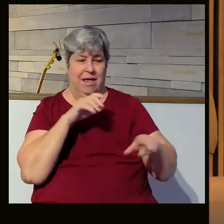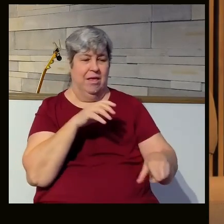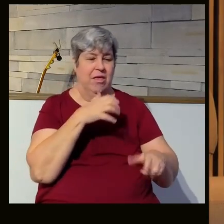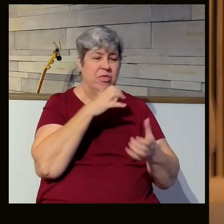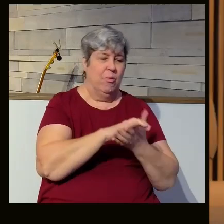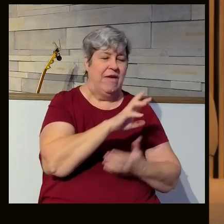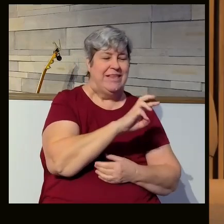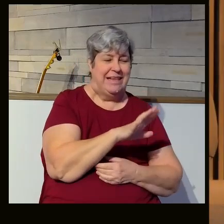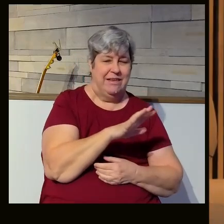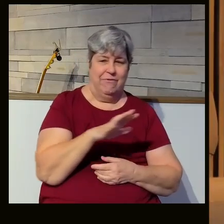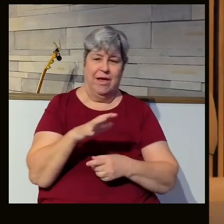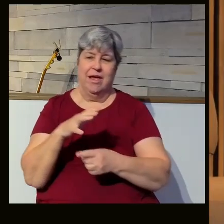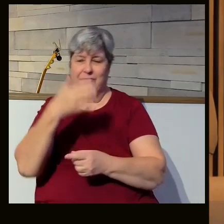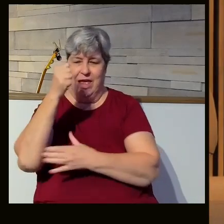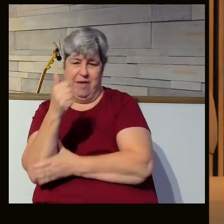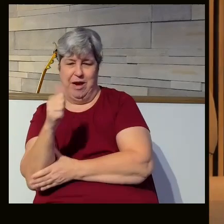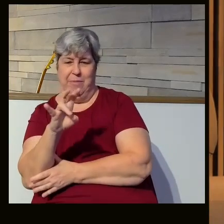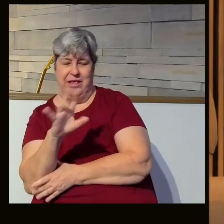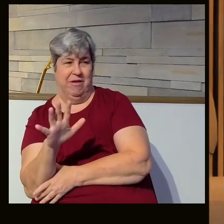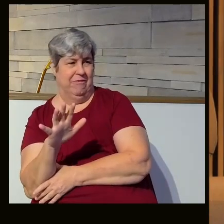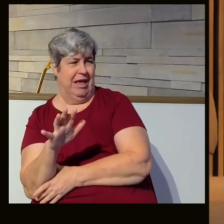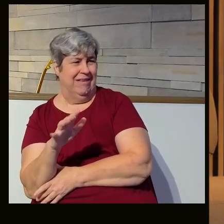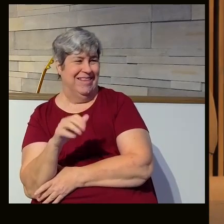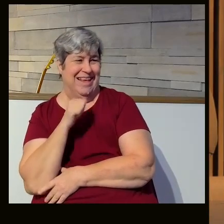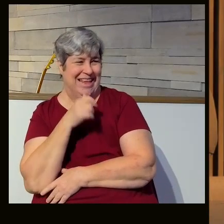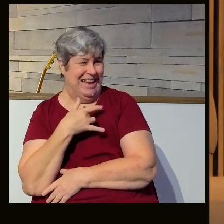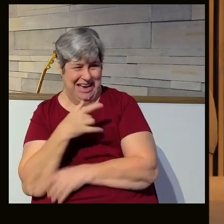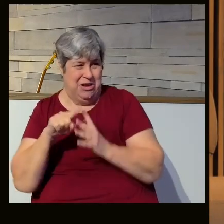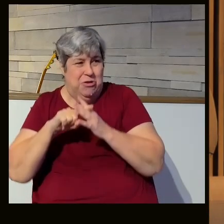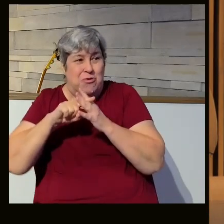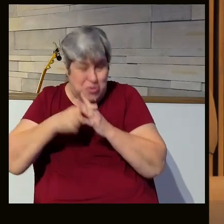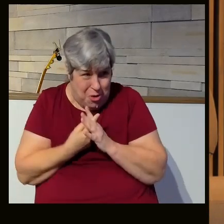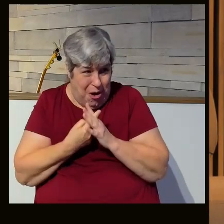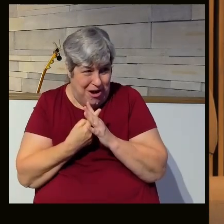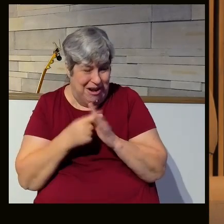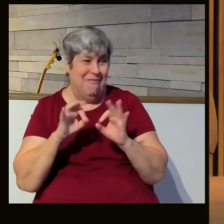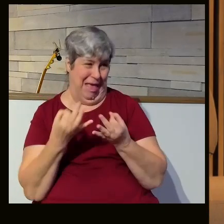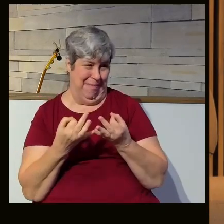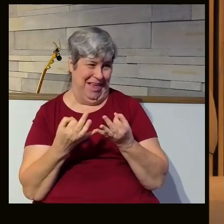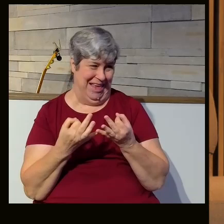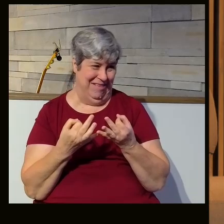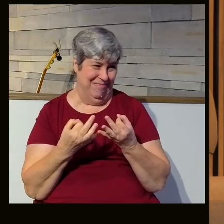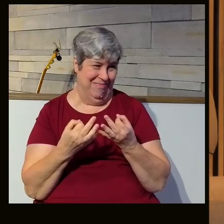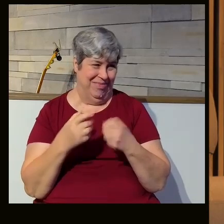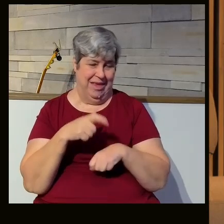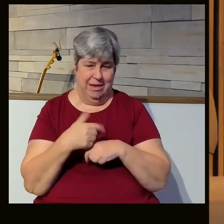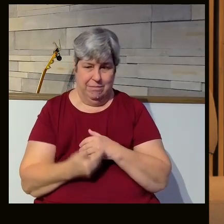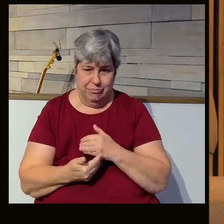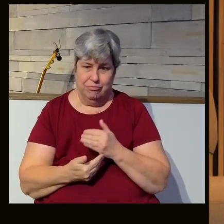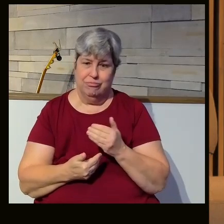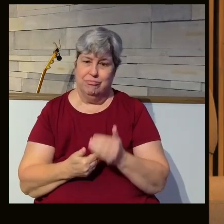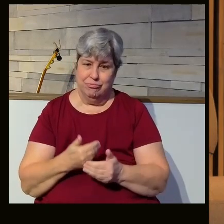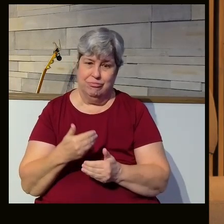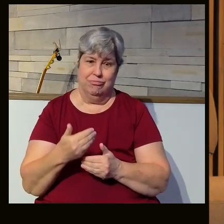at 65, this is not usually the age when you want to start a family. And as time goes by, this